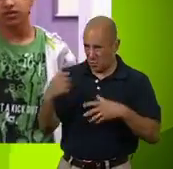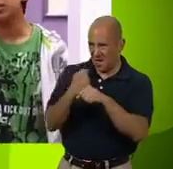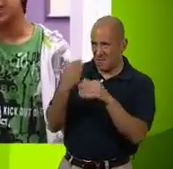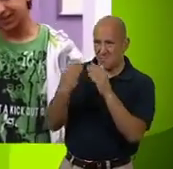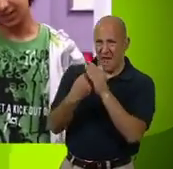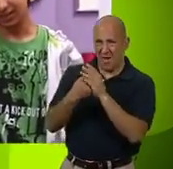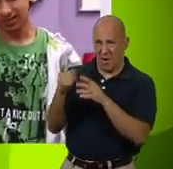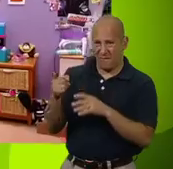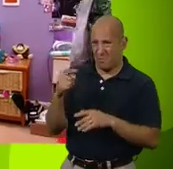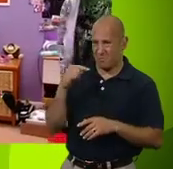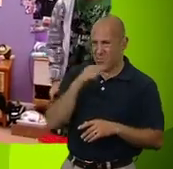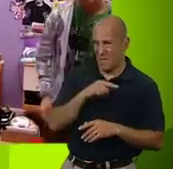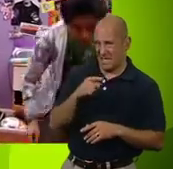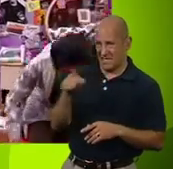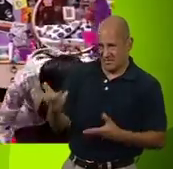money off some silly idiots.